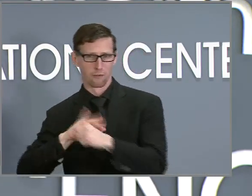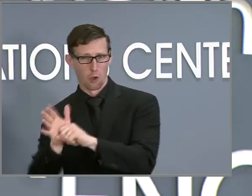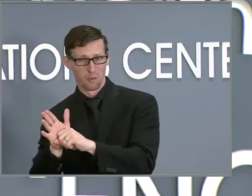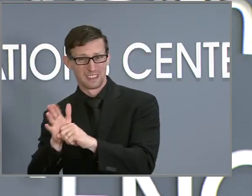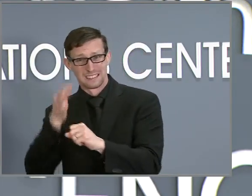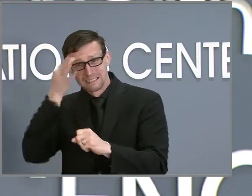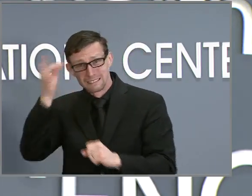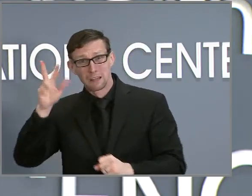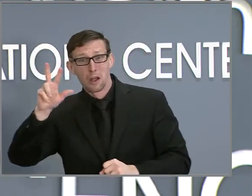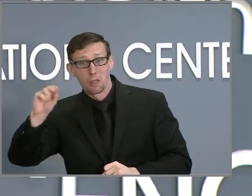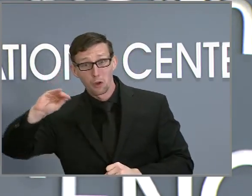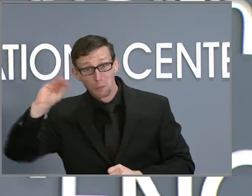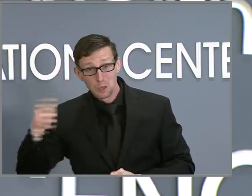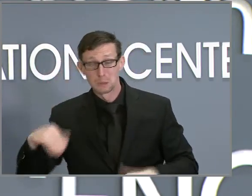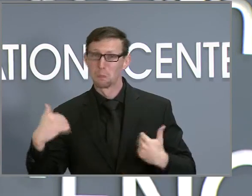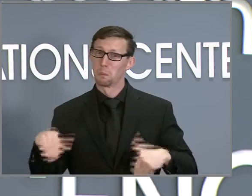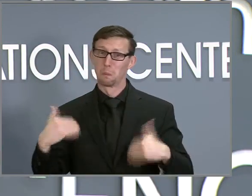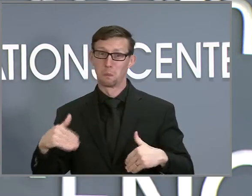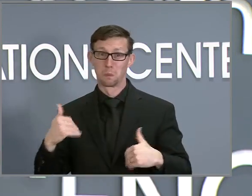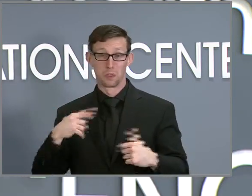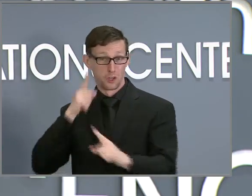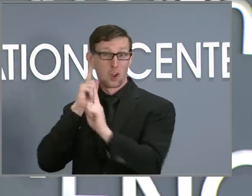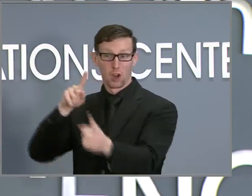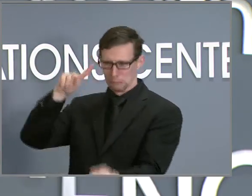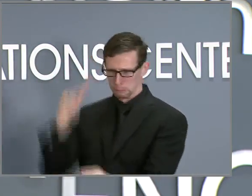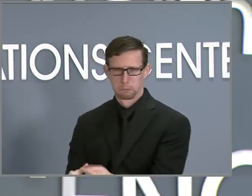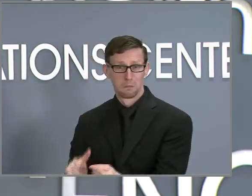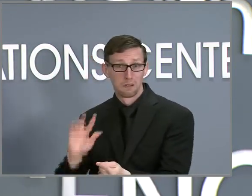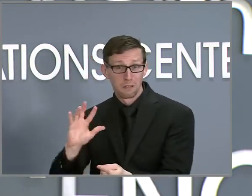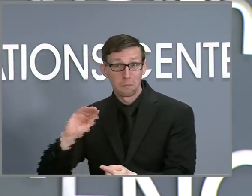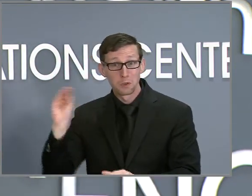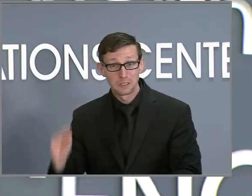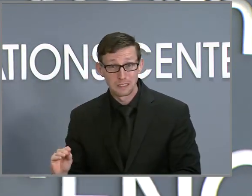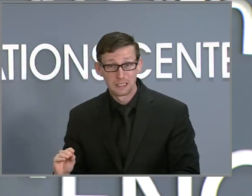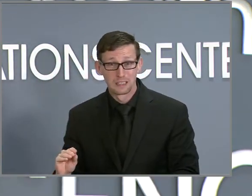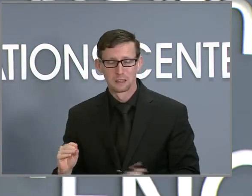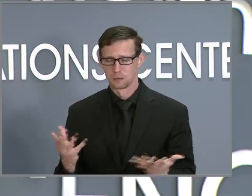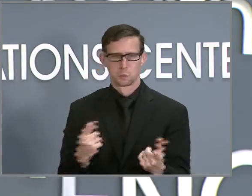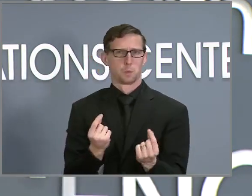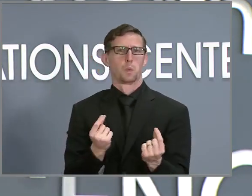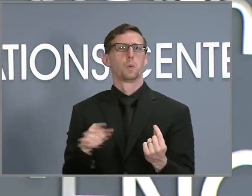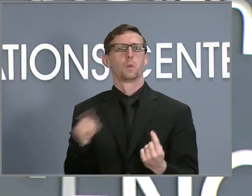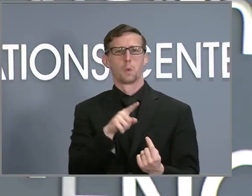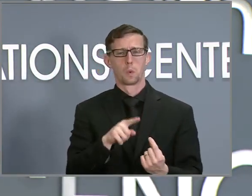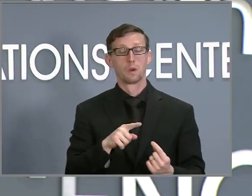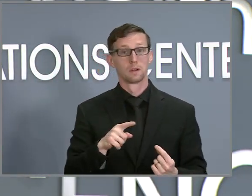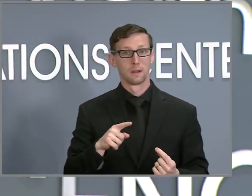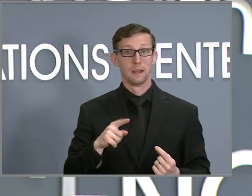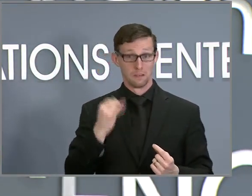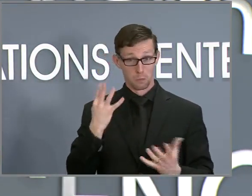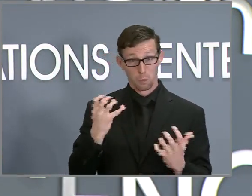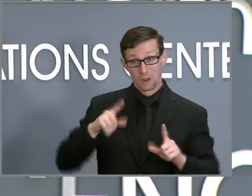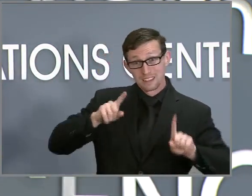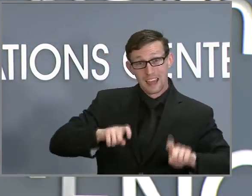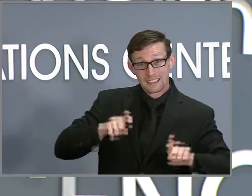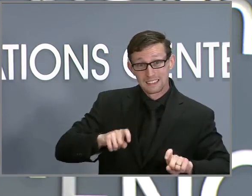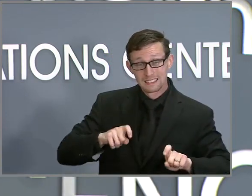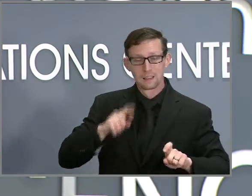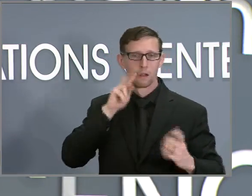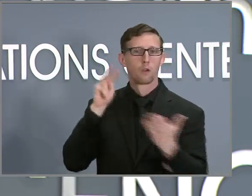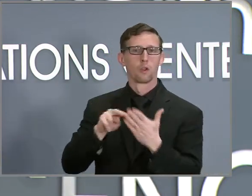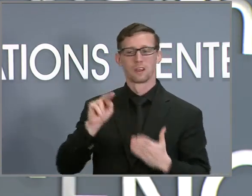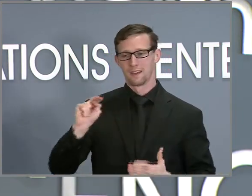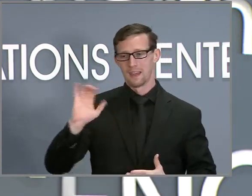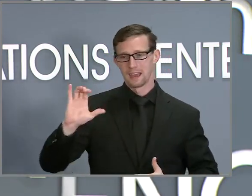Here's what you can do to get tested. Plan ahead. Use our Find a Test tool at ncdhhs.gov